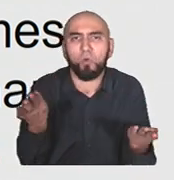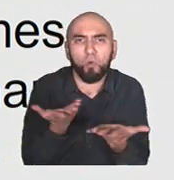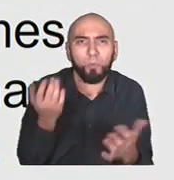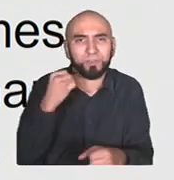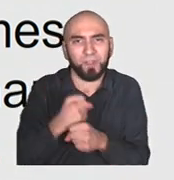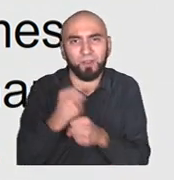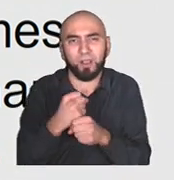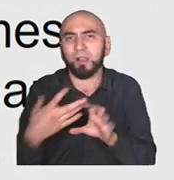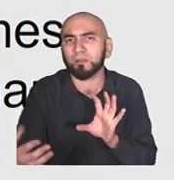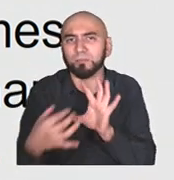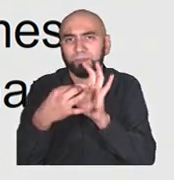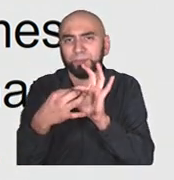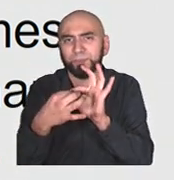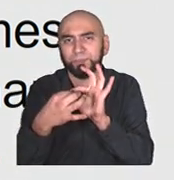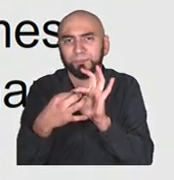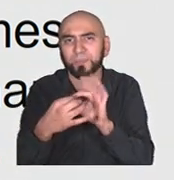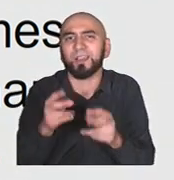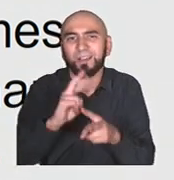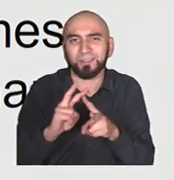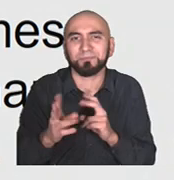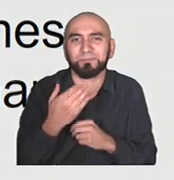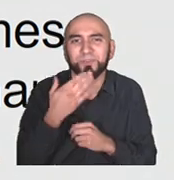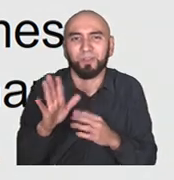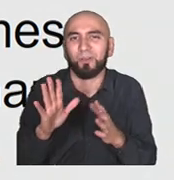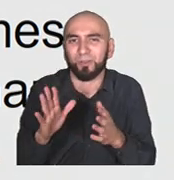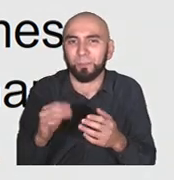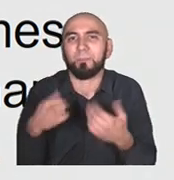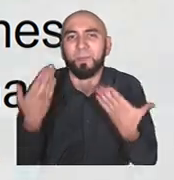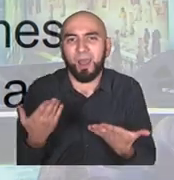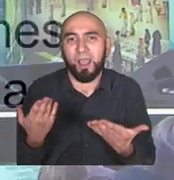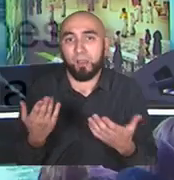so that we can add ourselves over here.